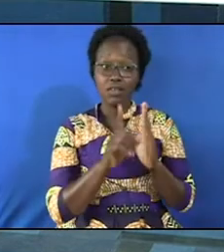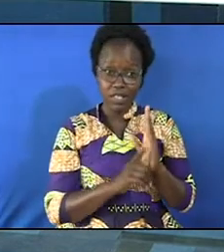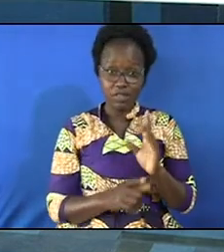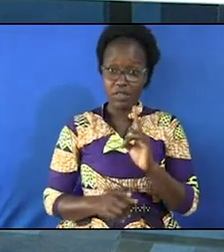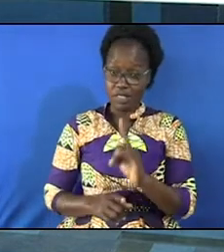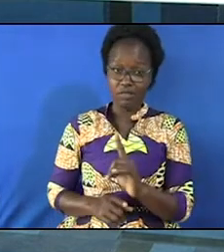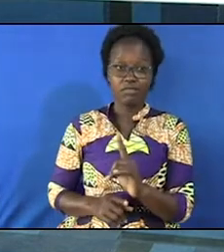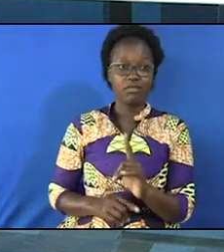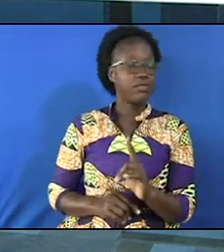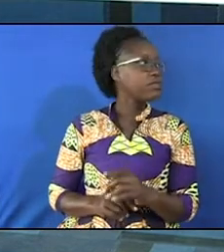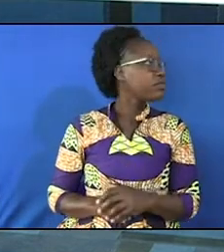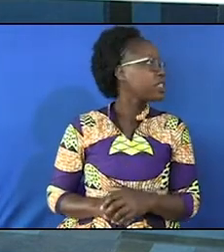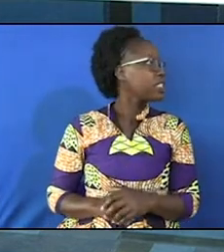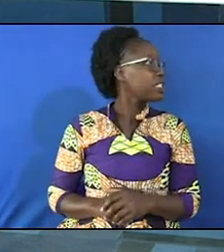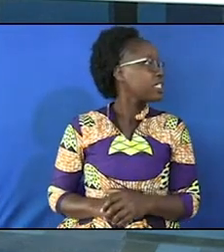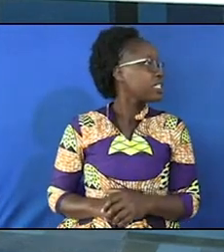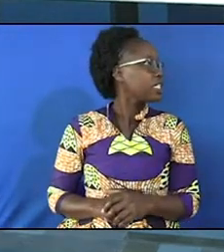now